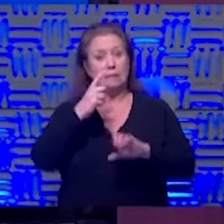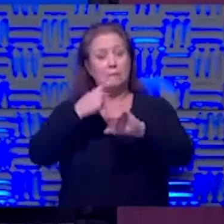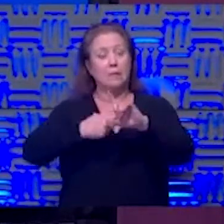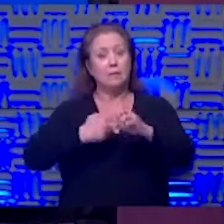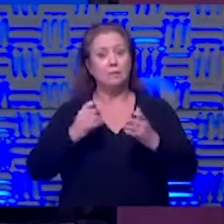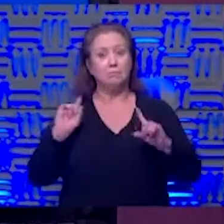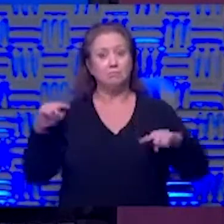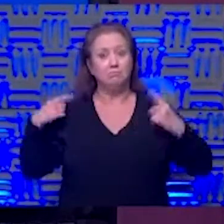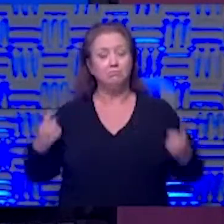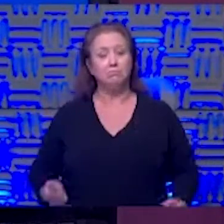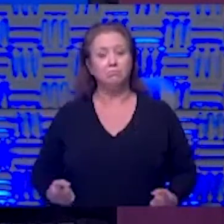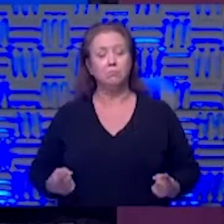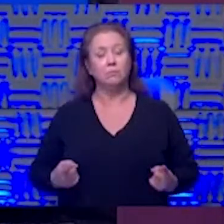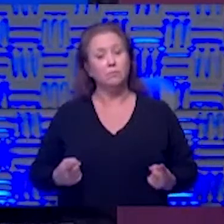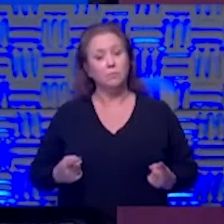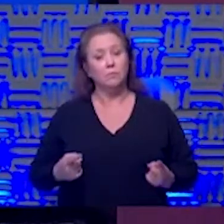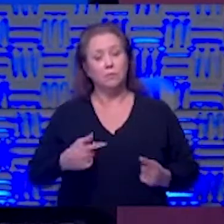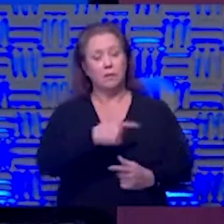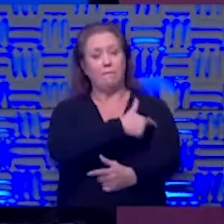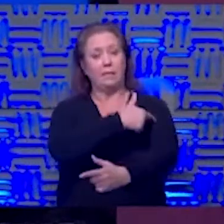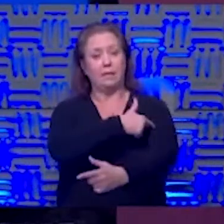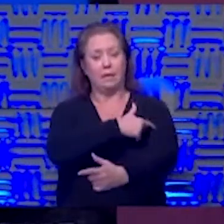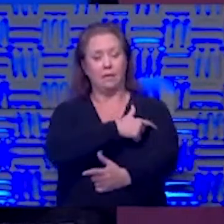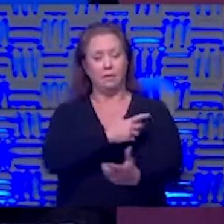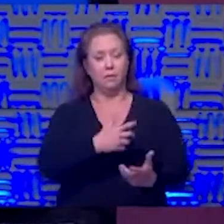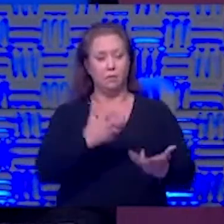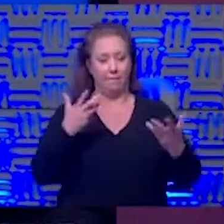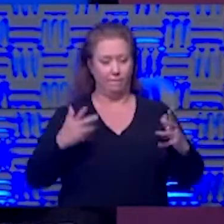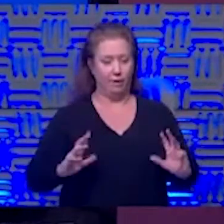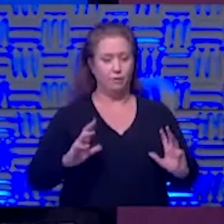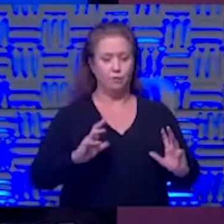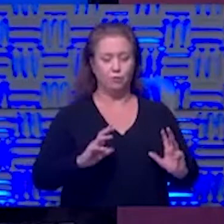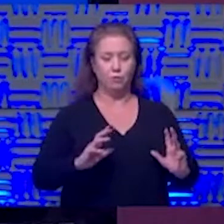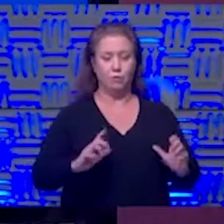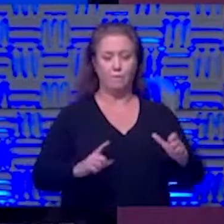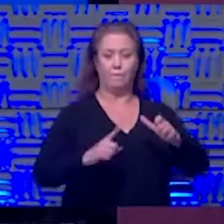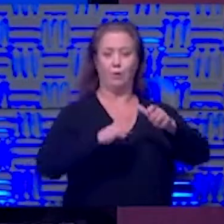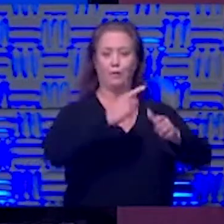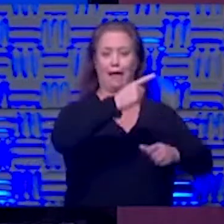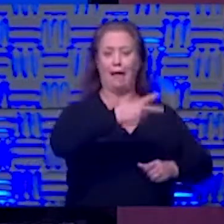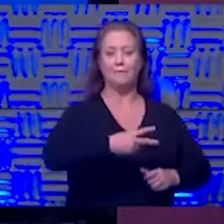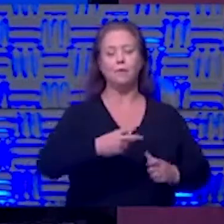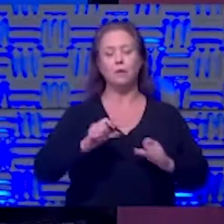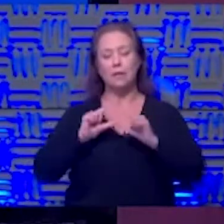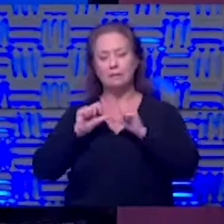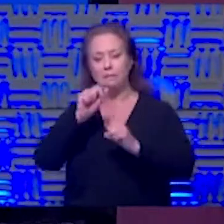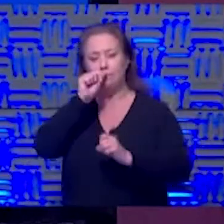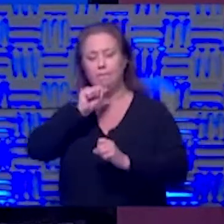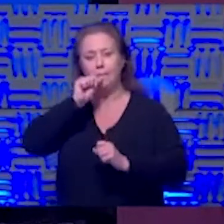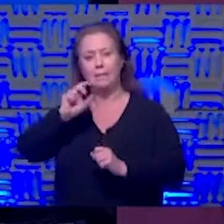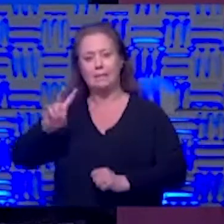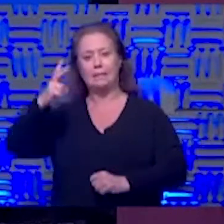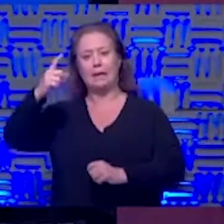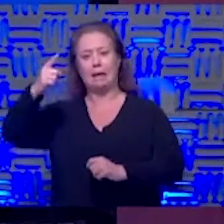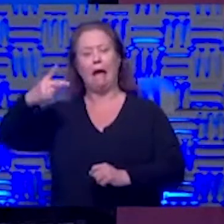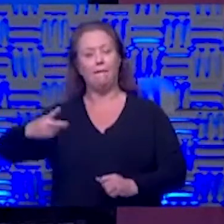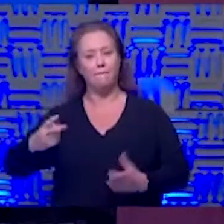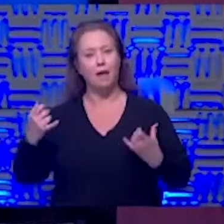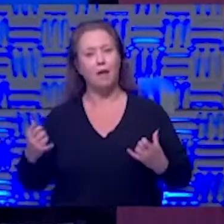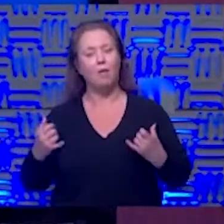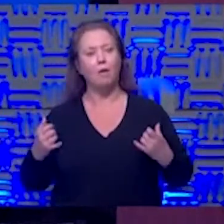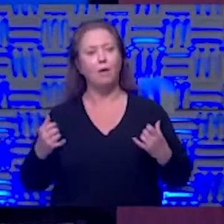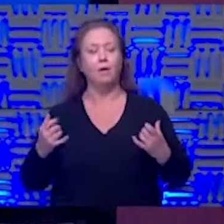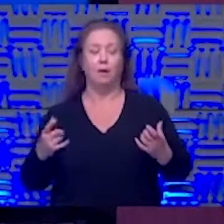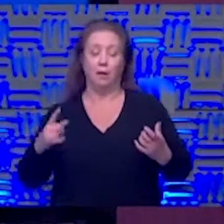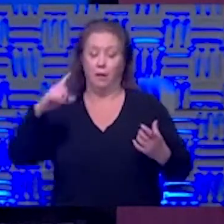and we've already gotten through the first half let's get through the second half so i